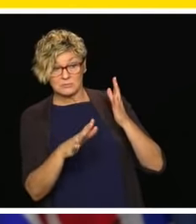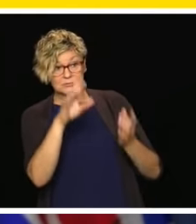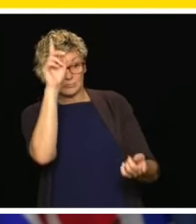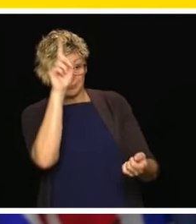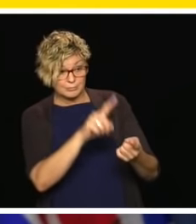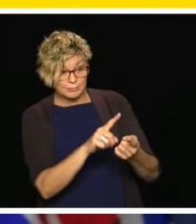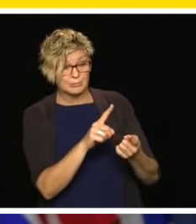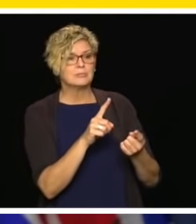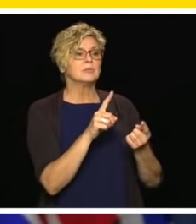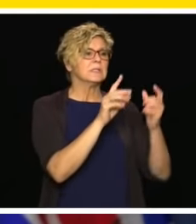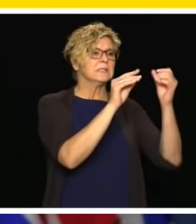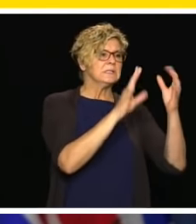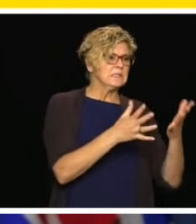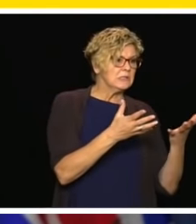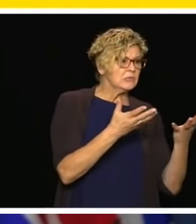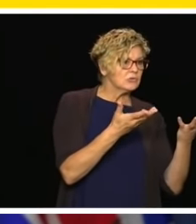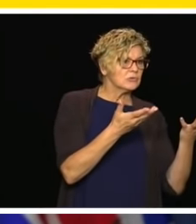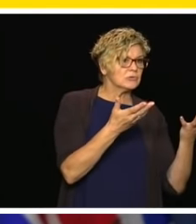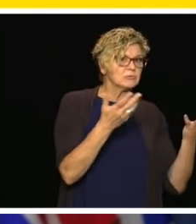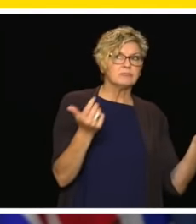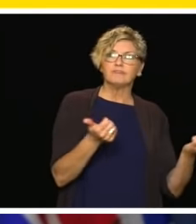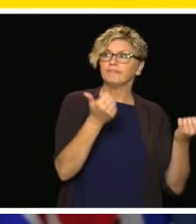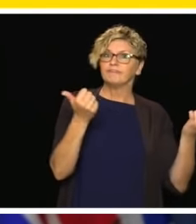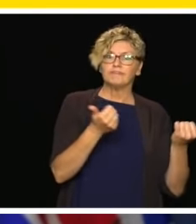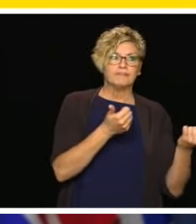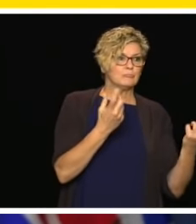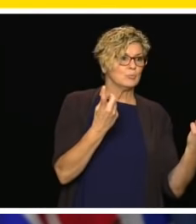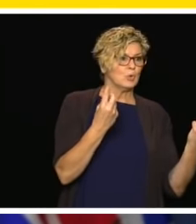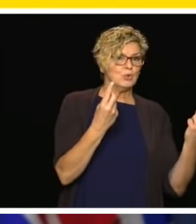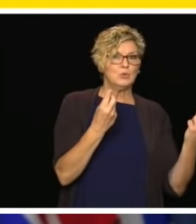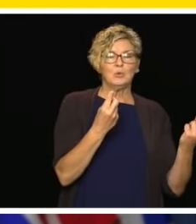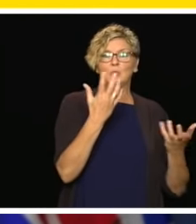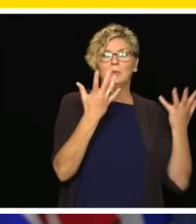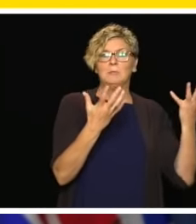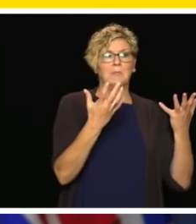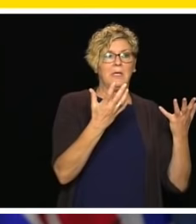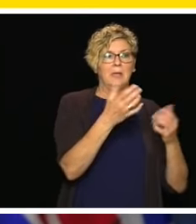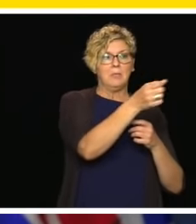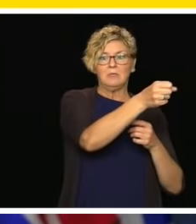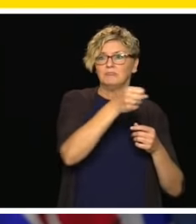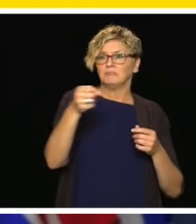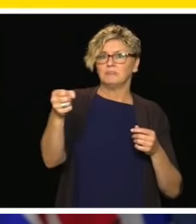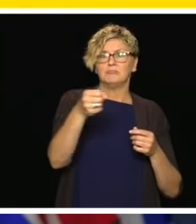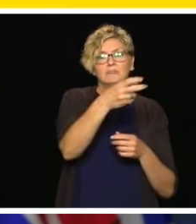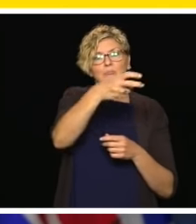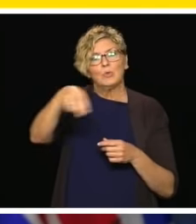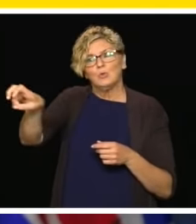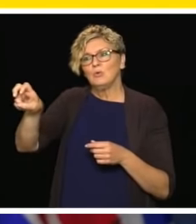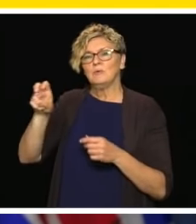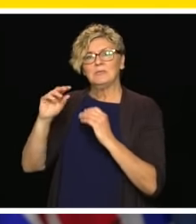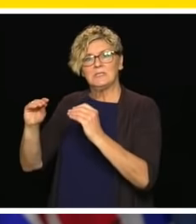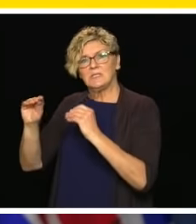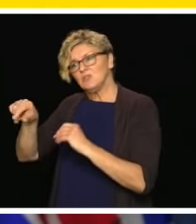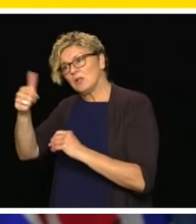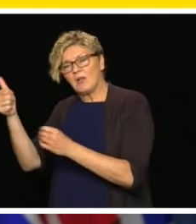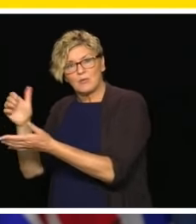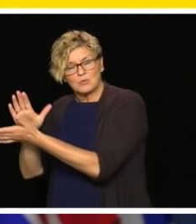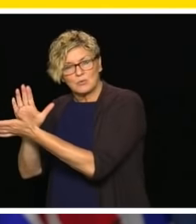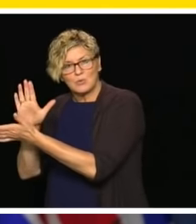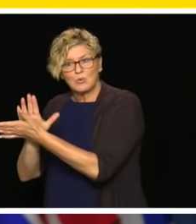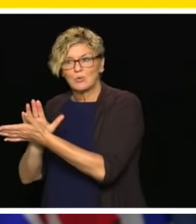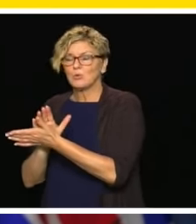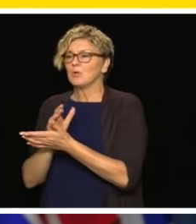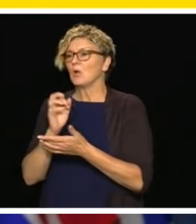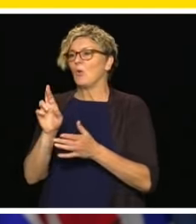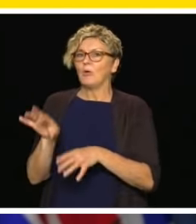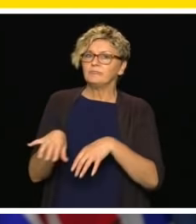opportunities to teach domestic kids, they have ample opportunity for reassignments, have distance